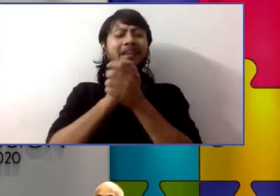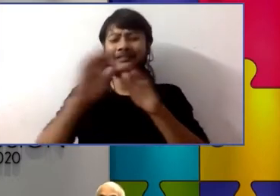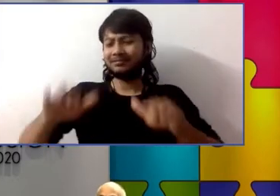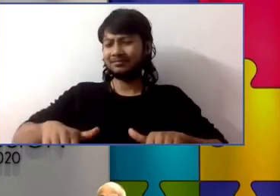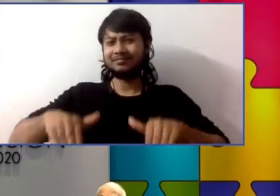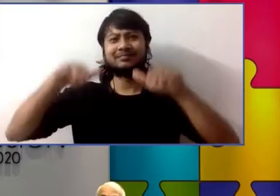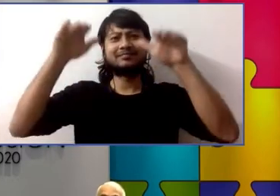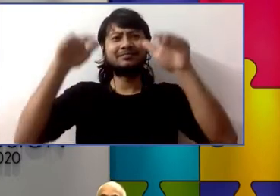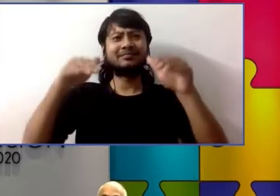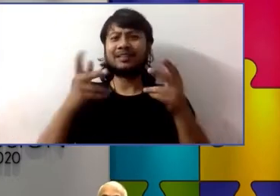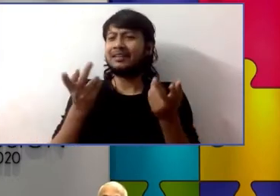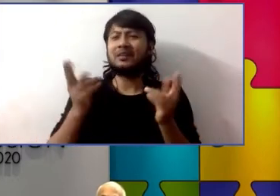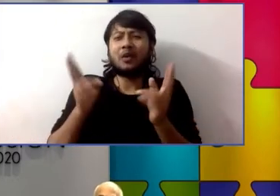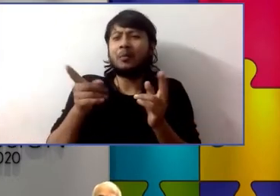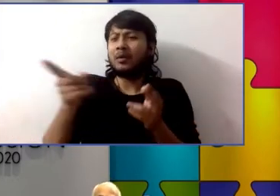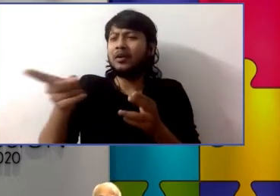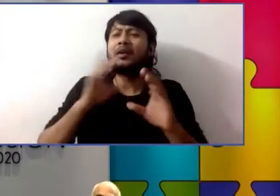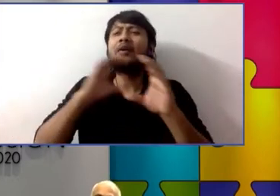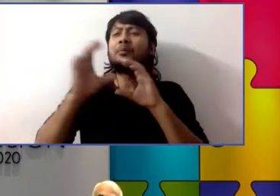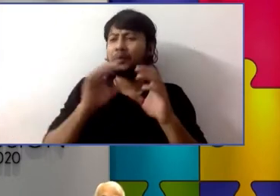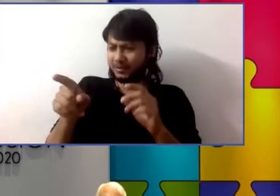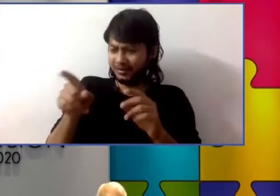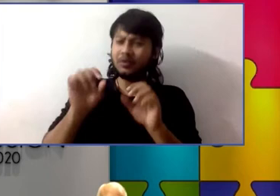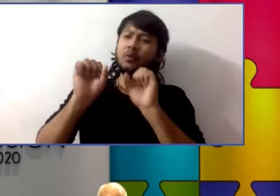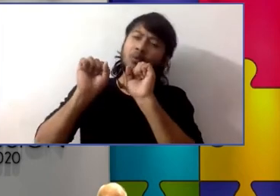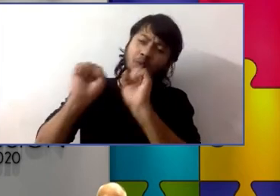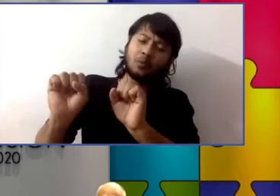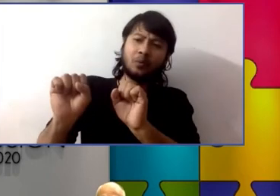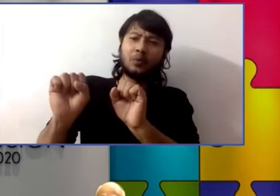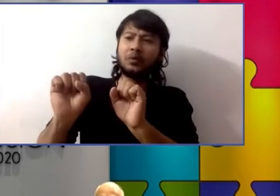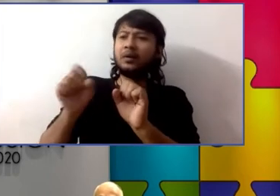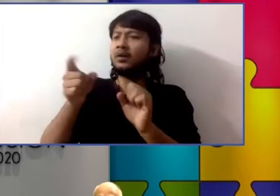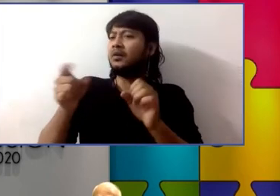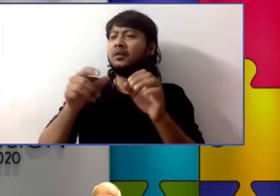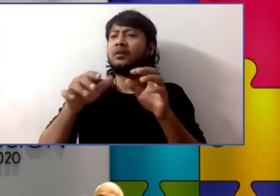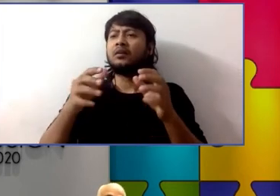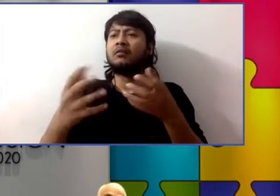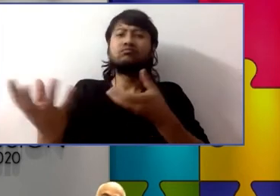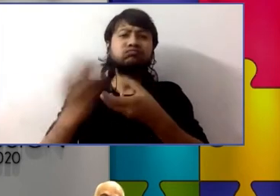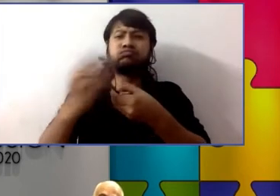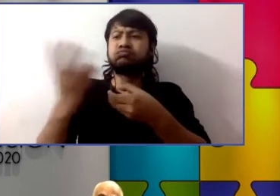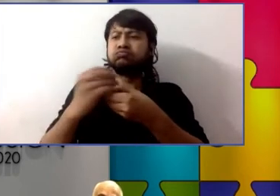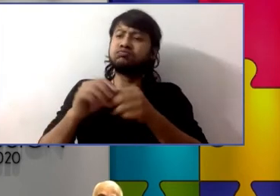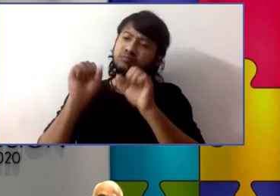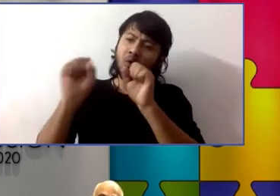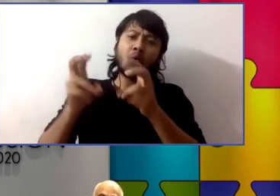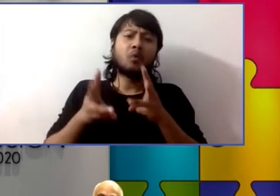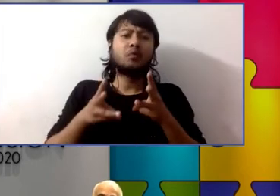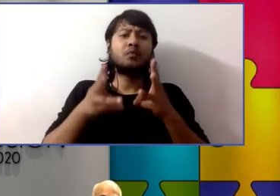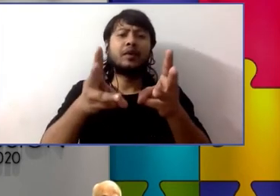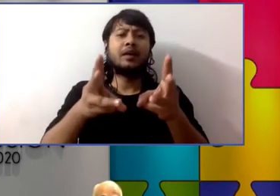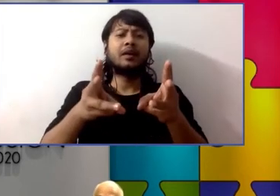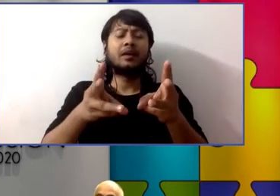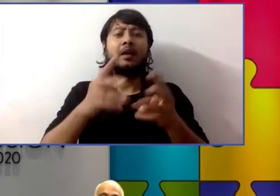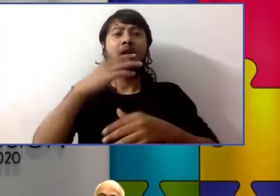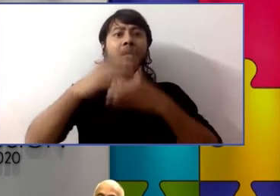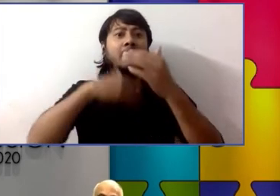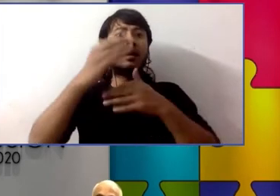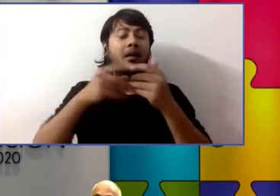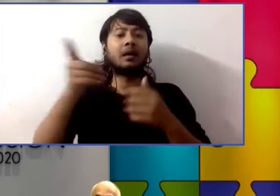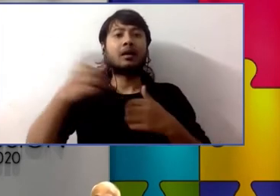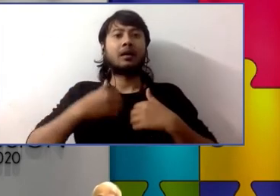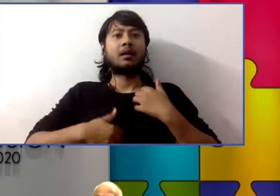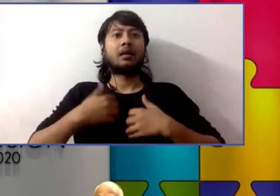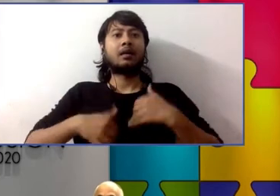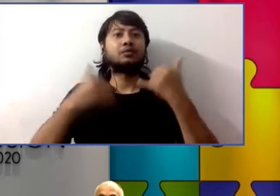just the way that Samuel uh took part in in the world as he got even older he wanted to play sports so he couldn't